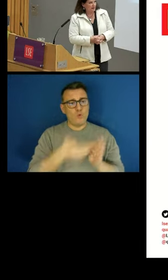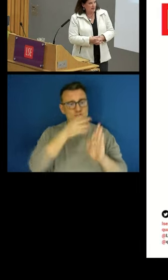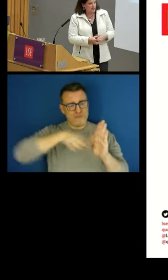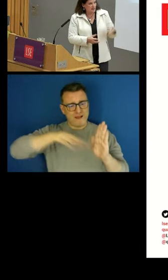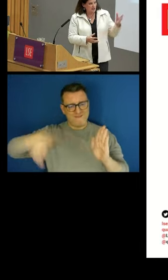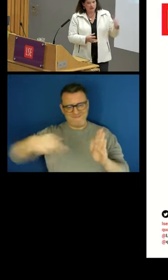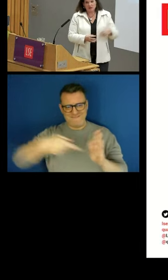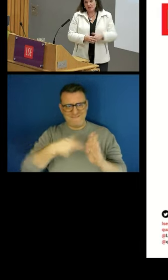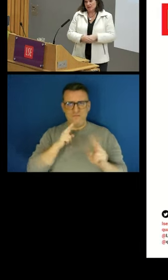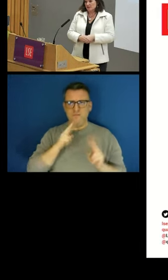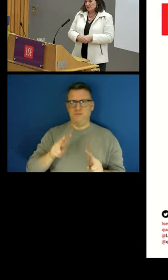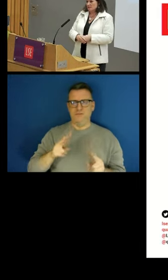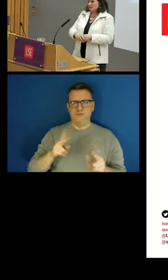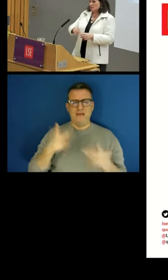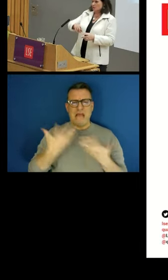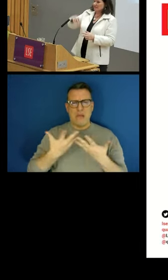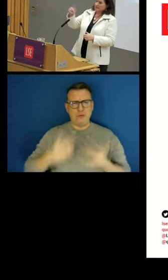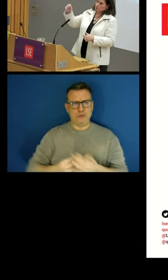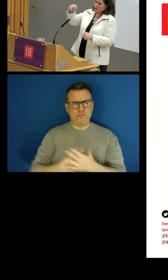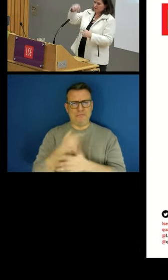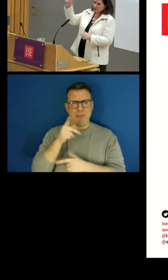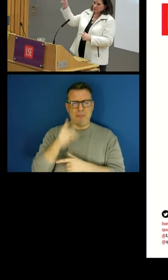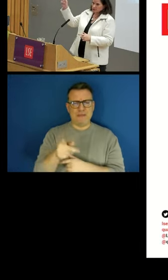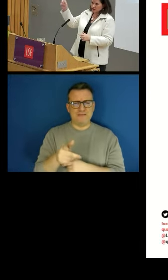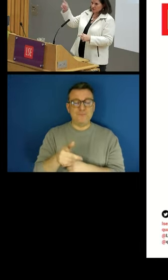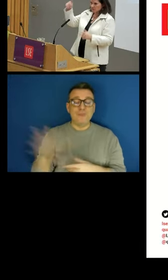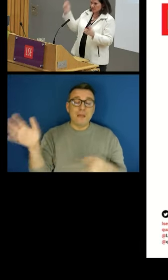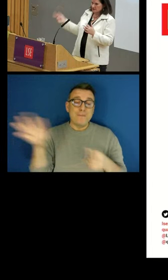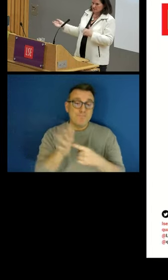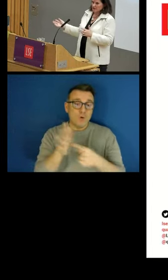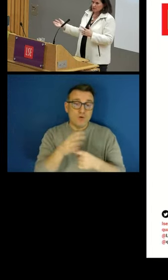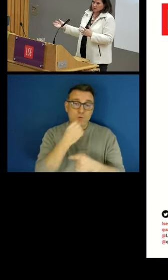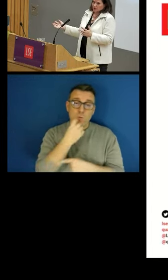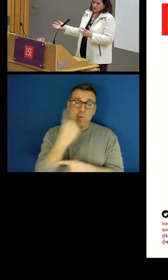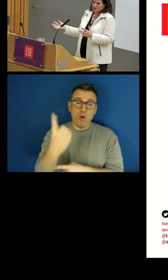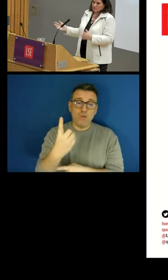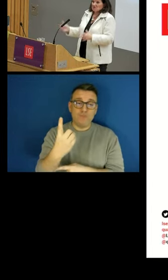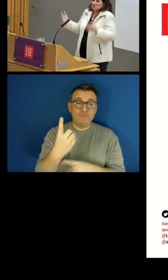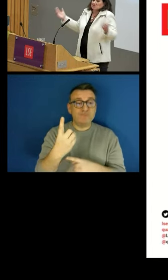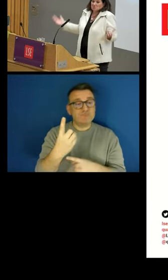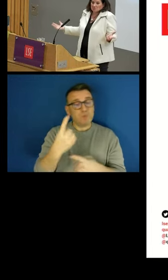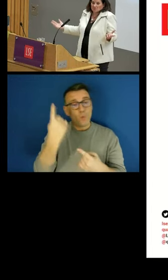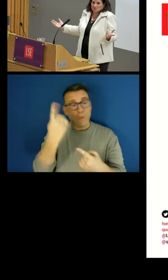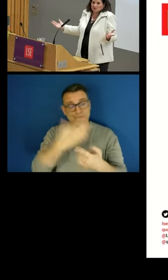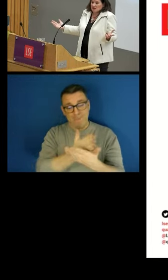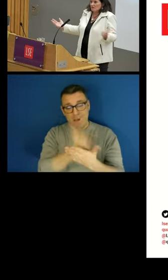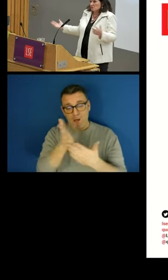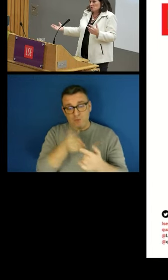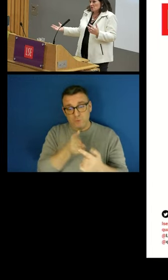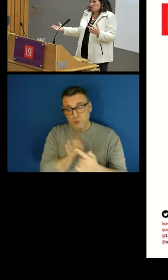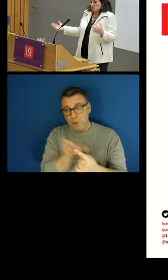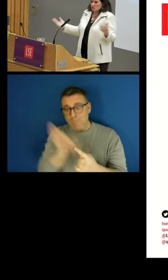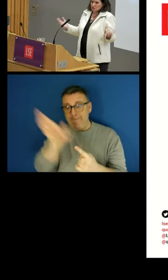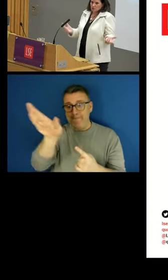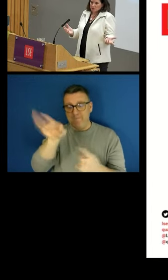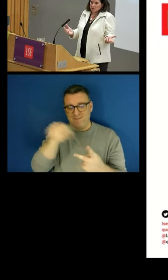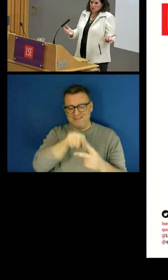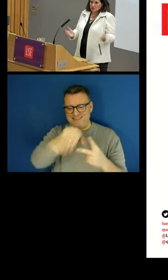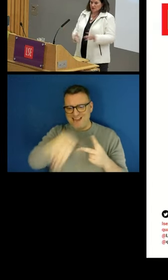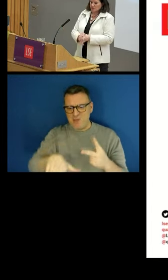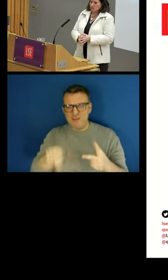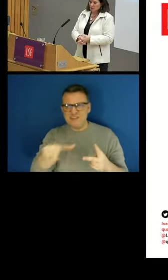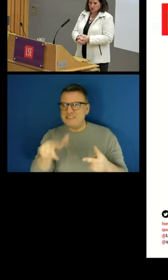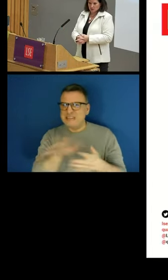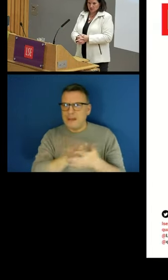The key issue here is that, well, one variable goes up, the other variable goes down. Do I have more people or fewer